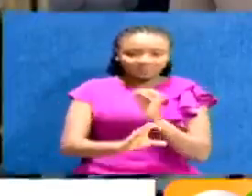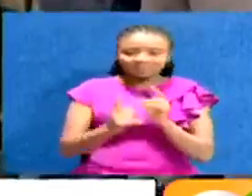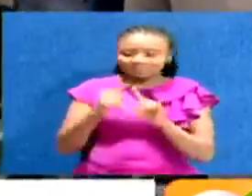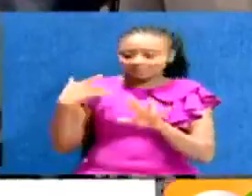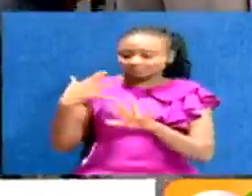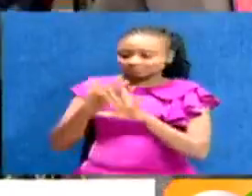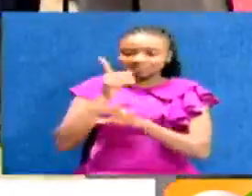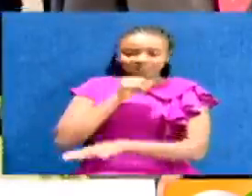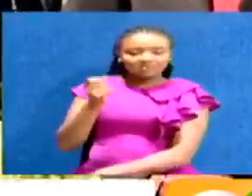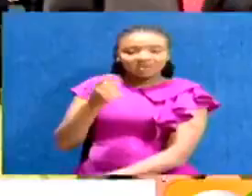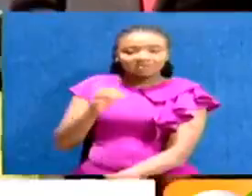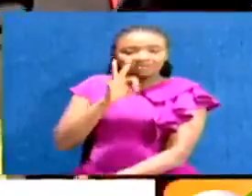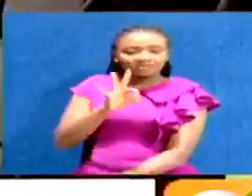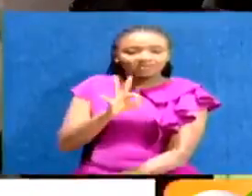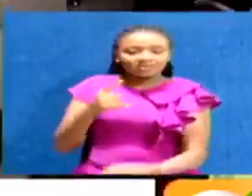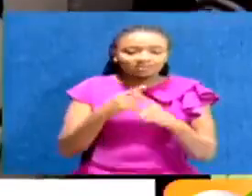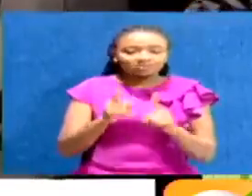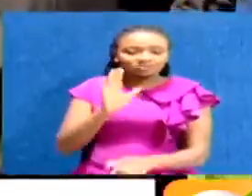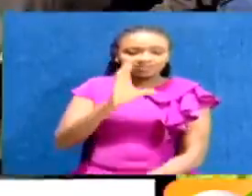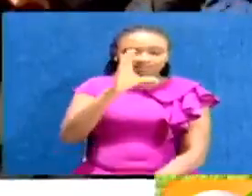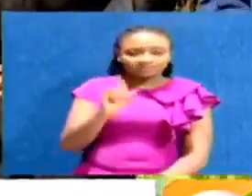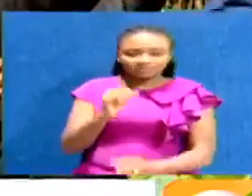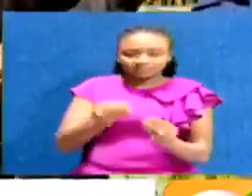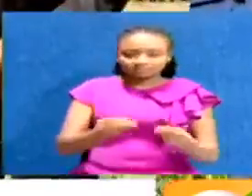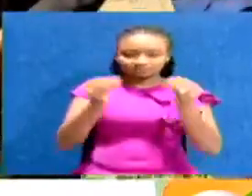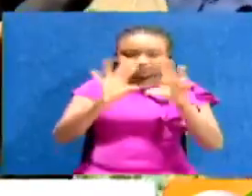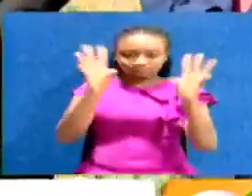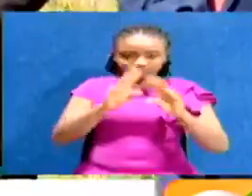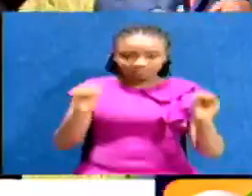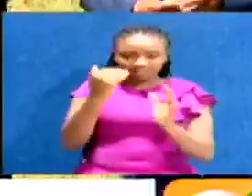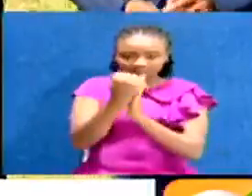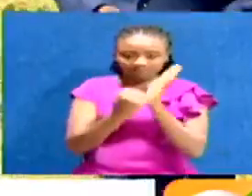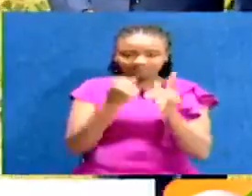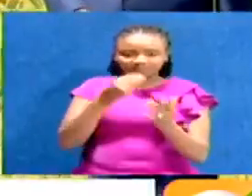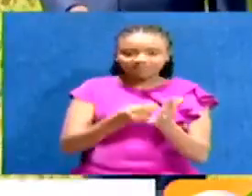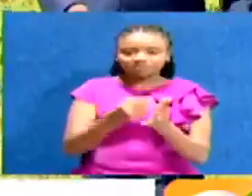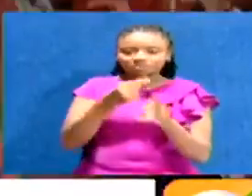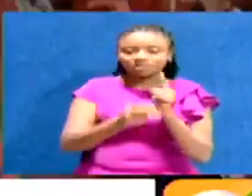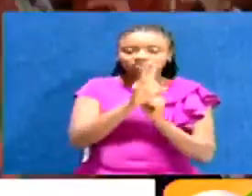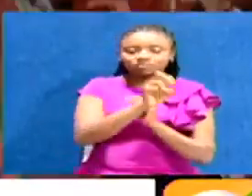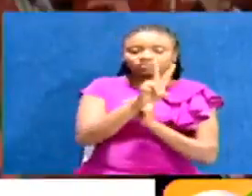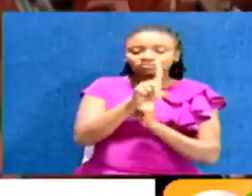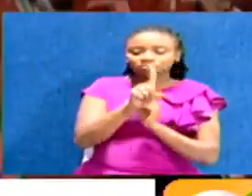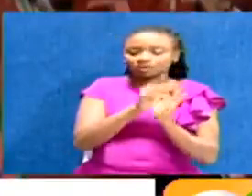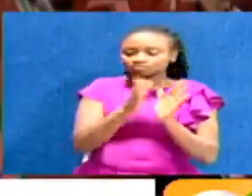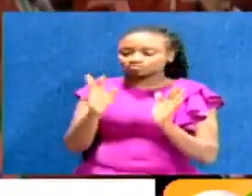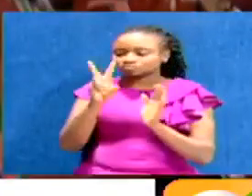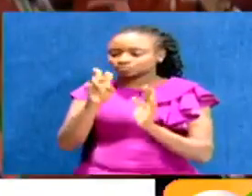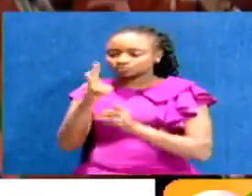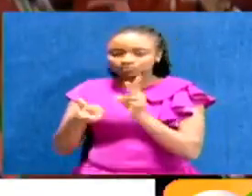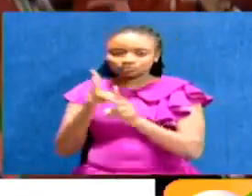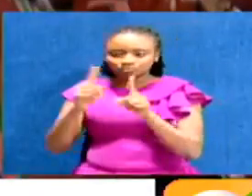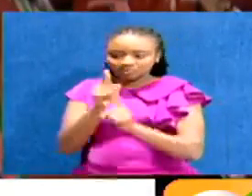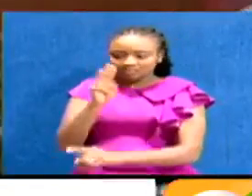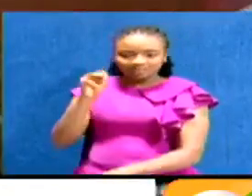less than two days before the CS presents his budget statement for the financial year 2021-2022, the legislators